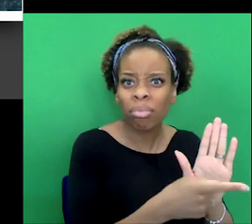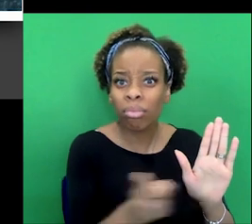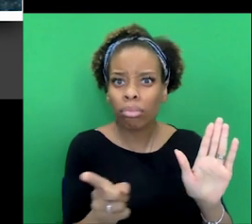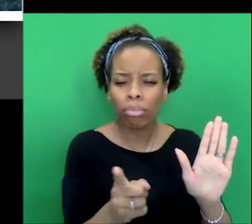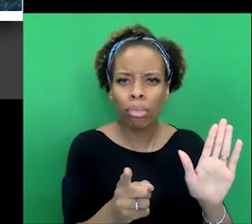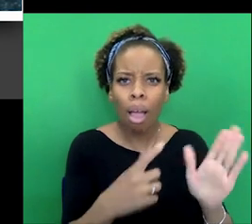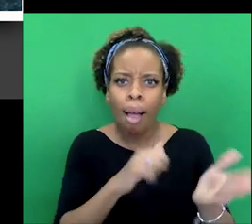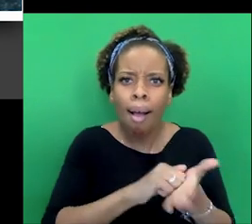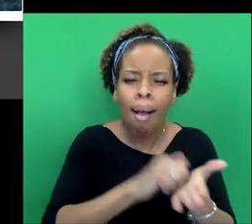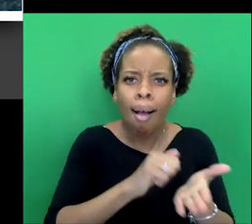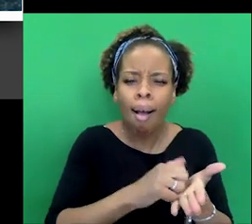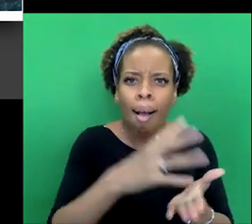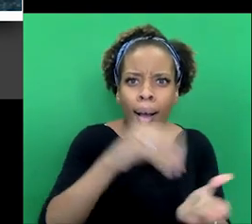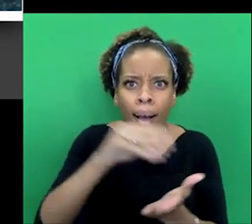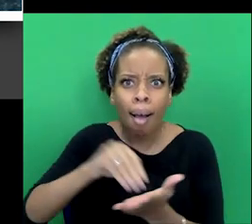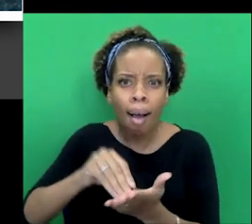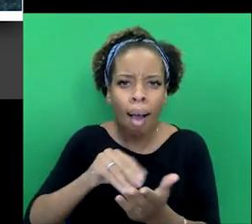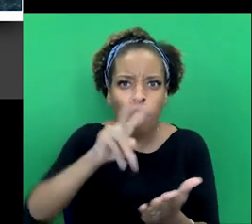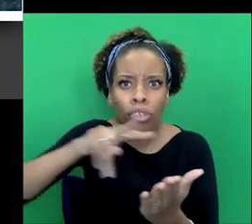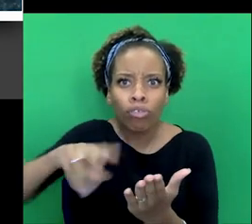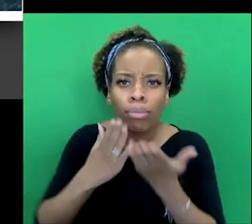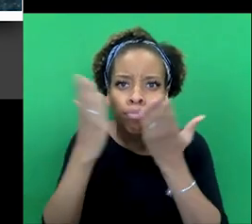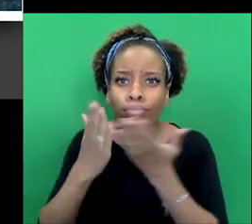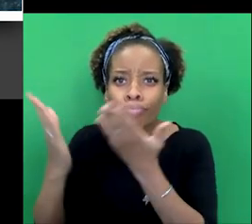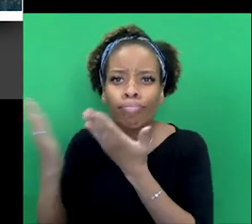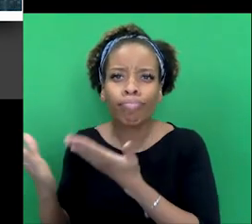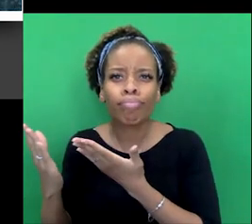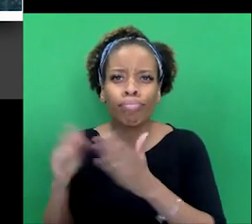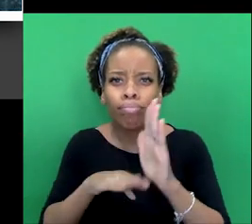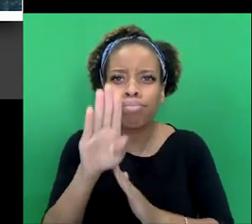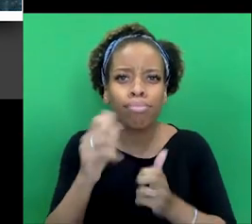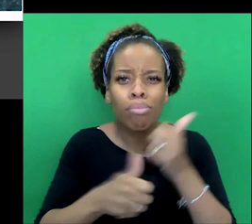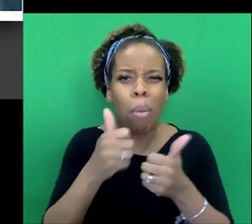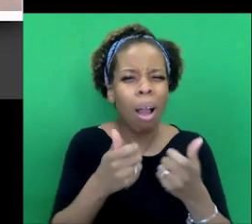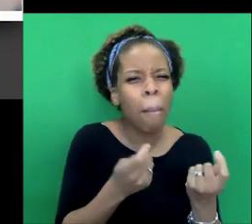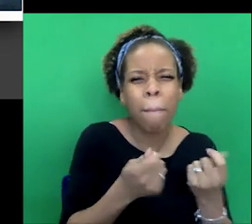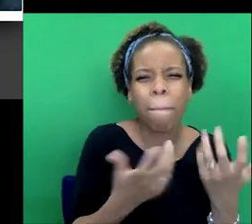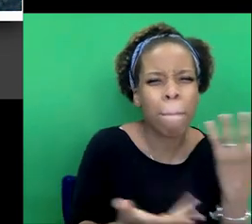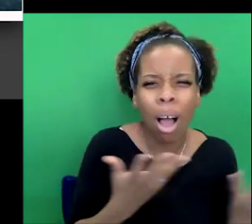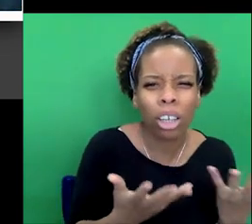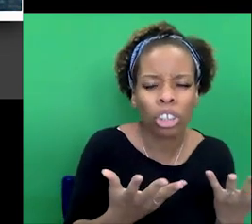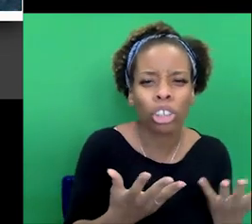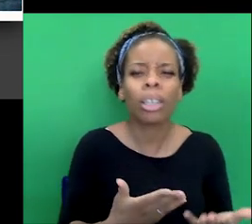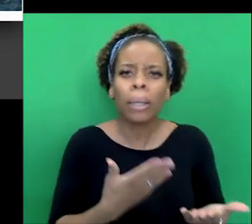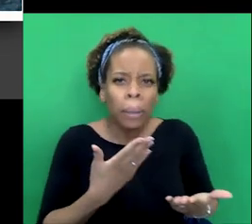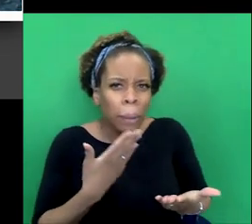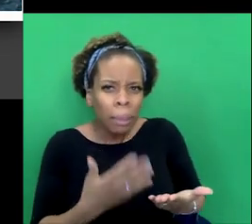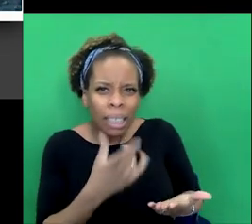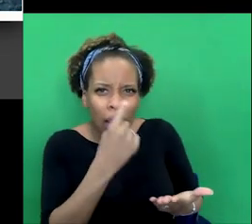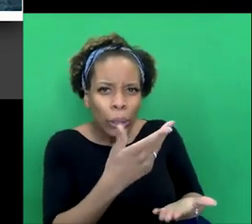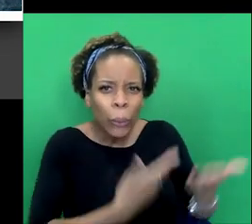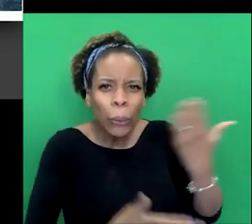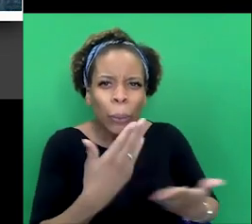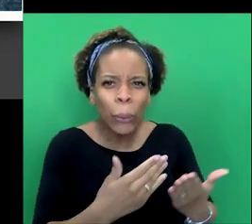quoi. A couple of those interests, you know, maybe they didn't, you know, they didn't get as big, but just give us a little sketch of who those people were, what kinds of